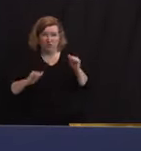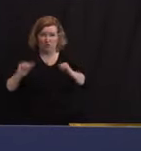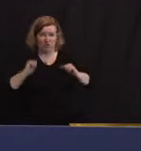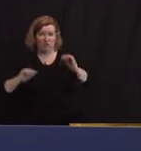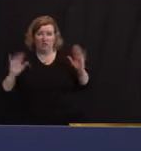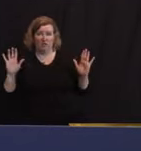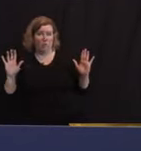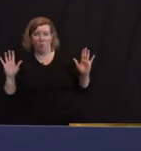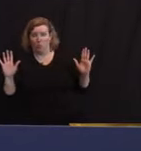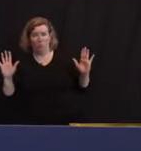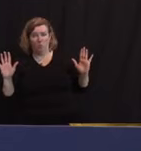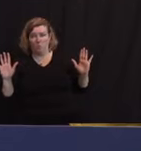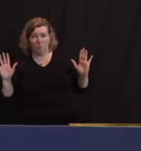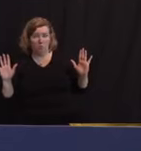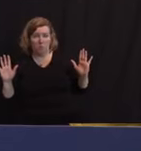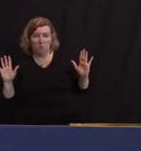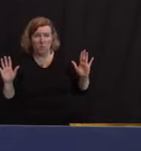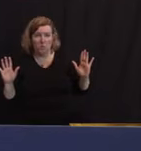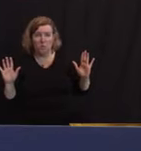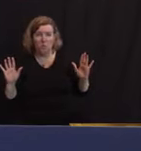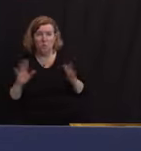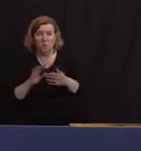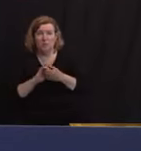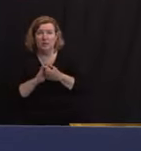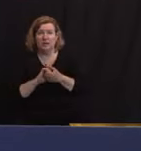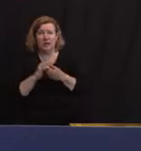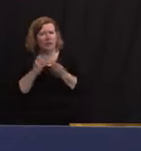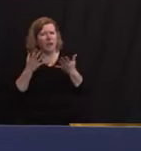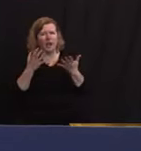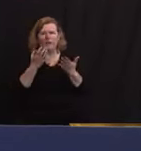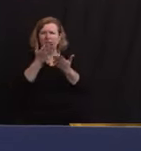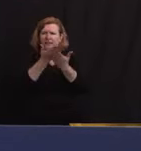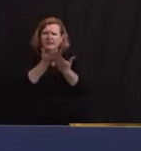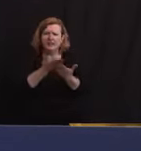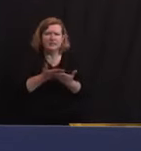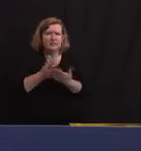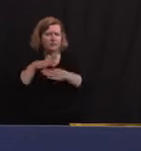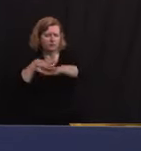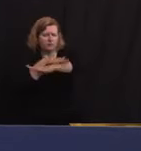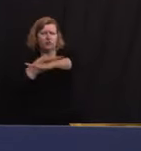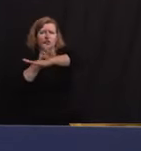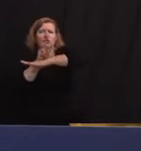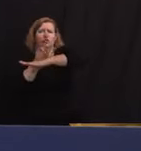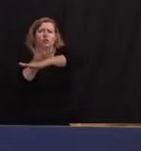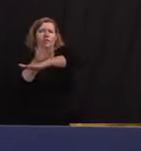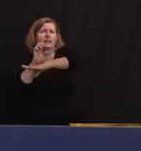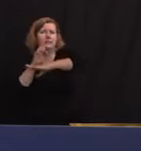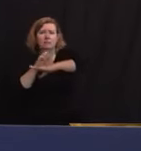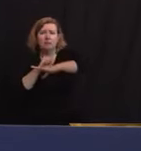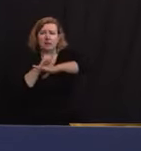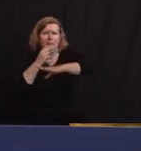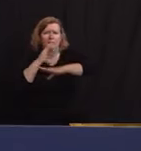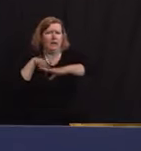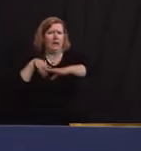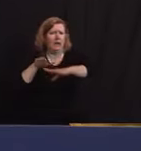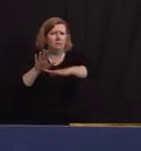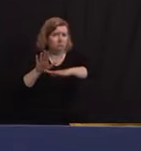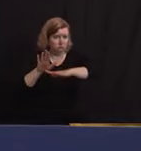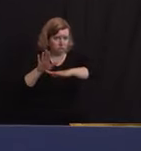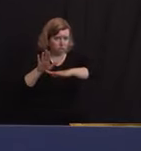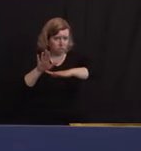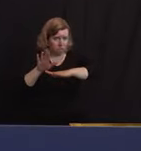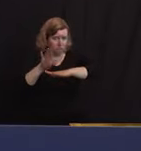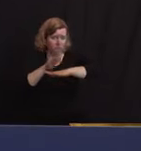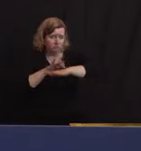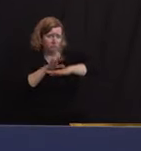fair amount of mounting evidence that surfaces are not our challenge. You'll remember a year ago, we had, in the spring,